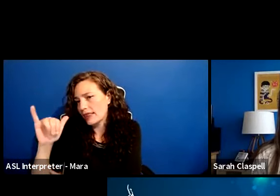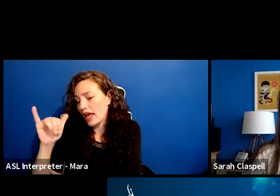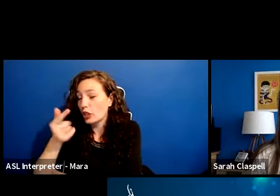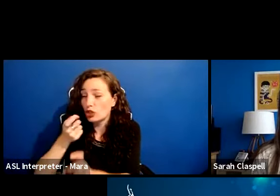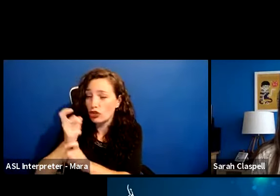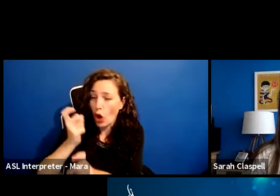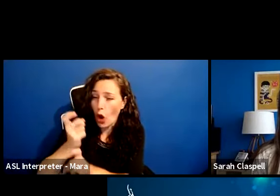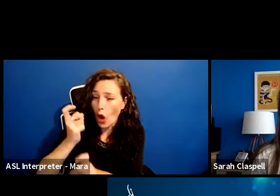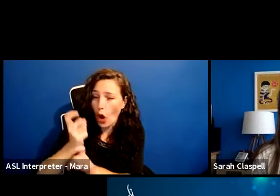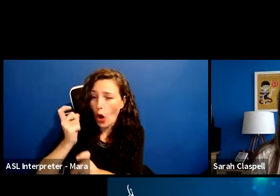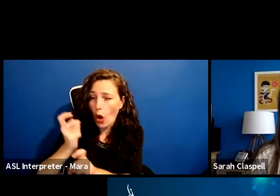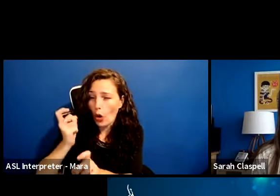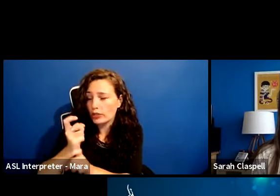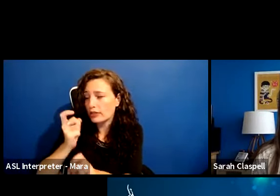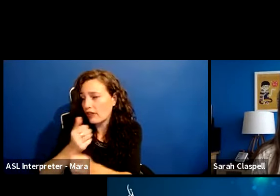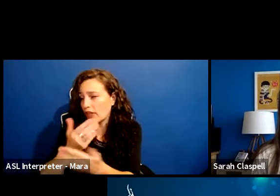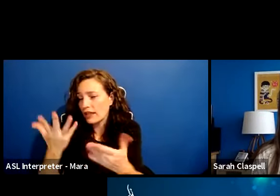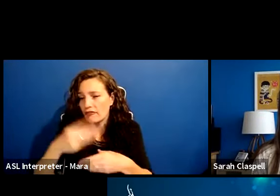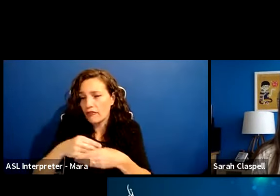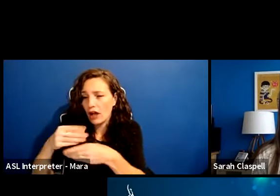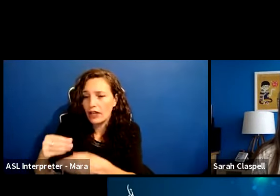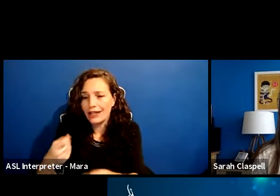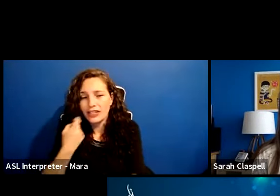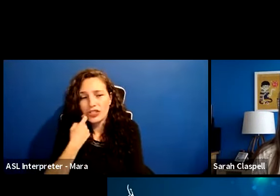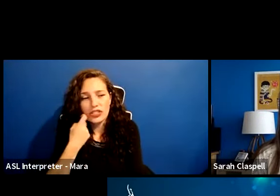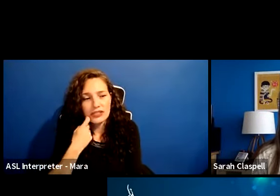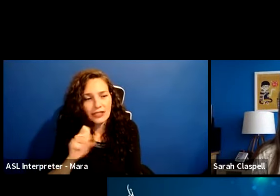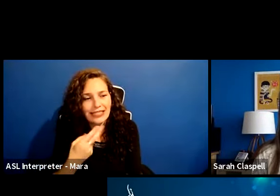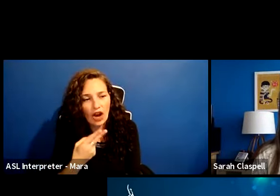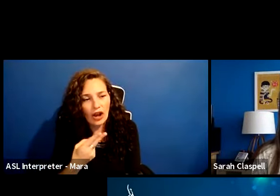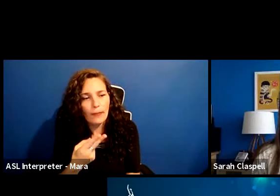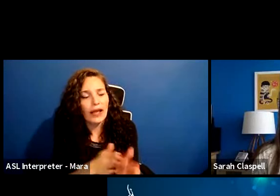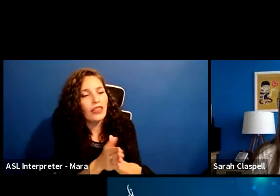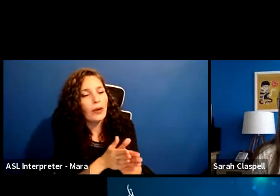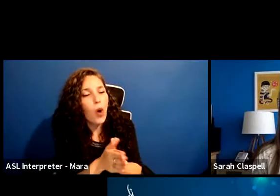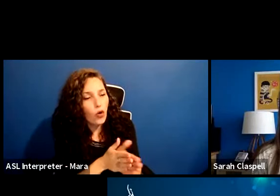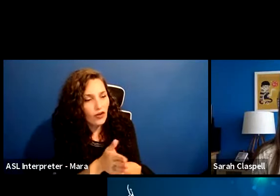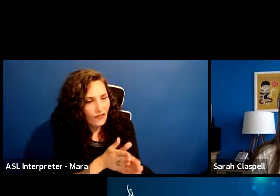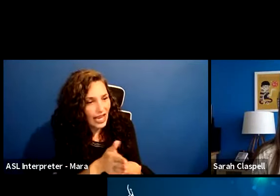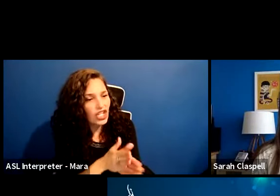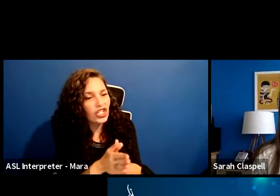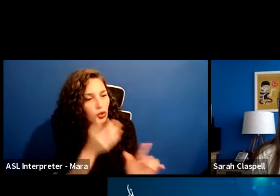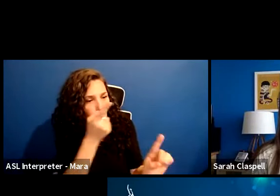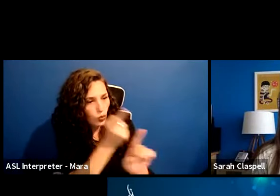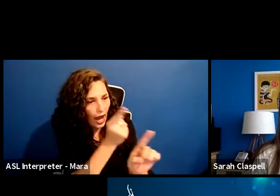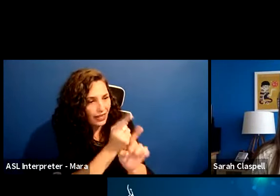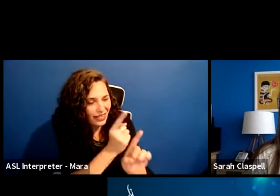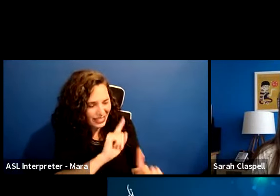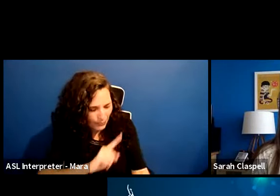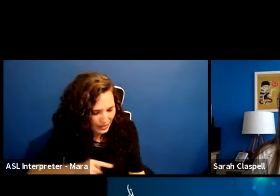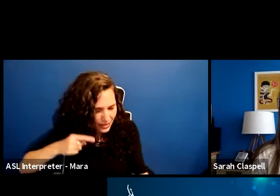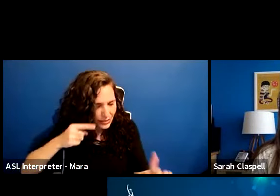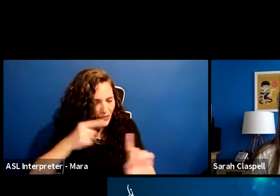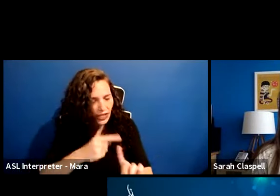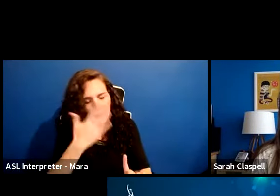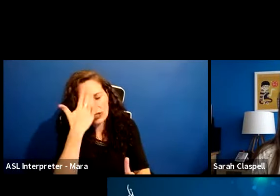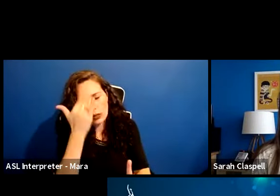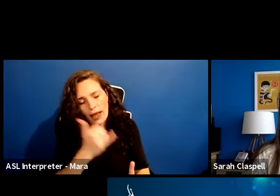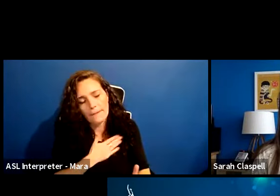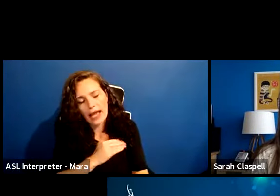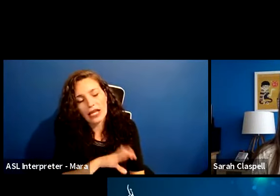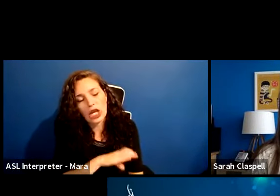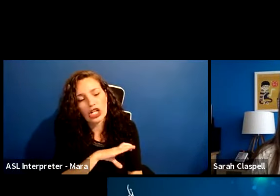or the words you're using, but also in the, just as Sarah was saying, the motivation specifically, this is why my character does that. And I think that, um,